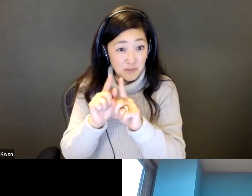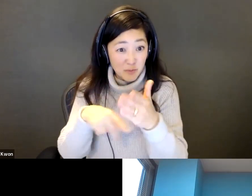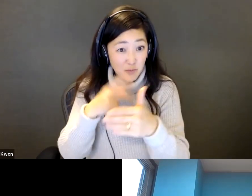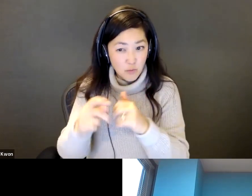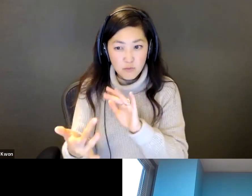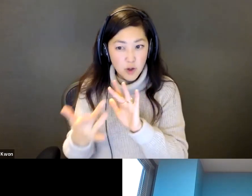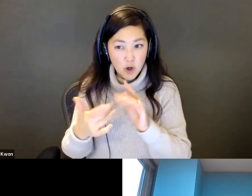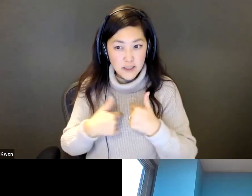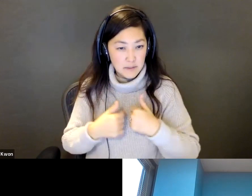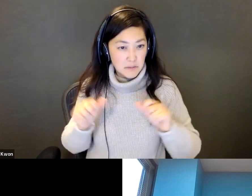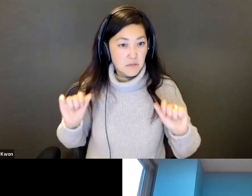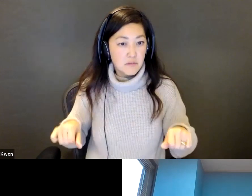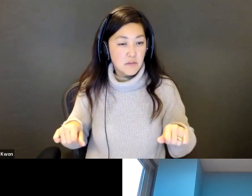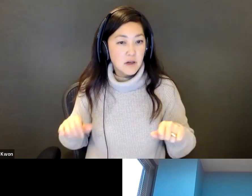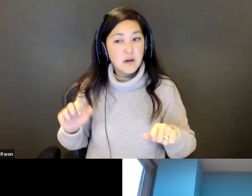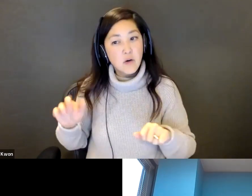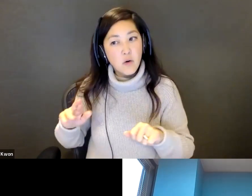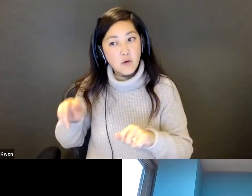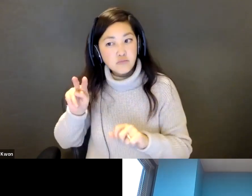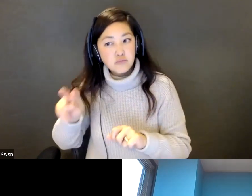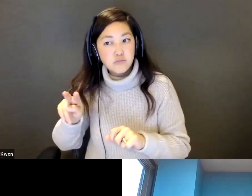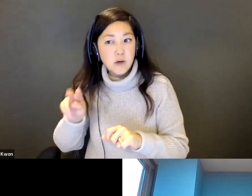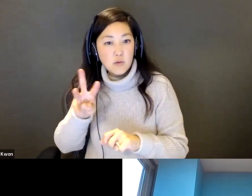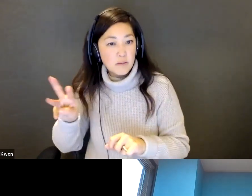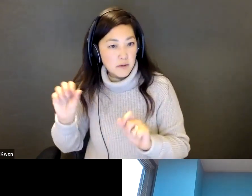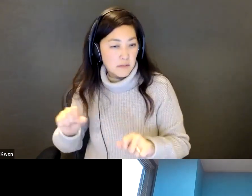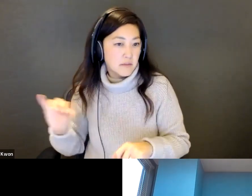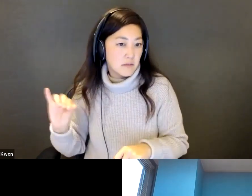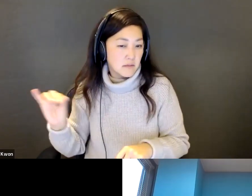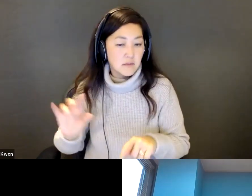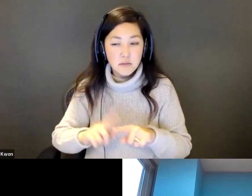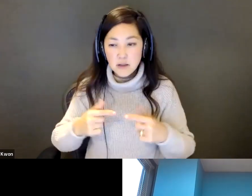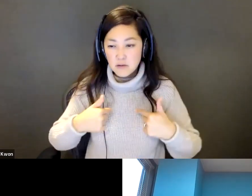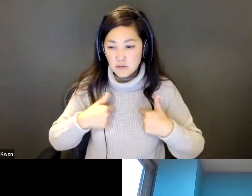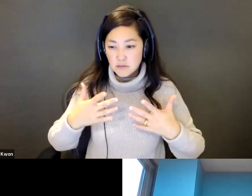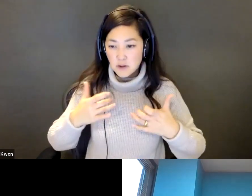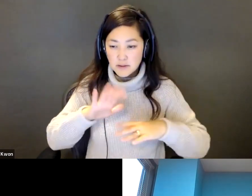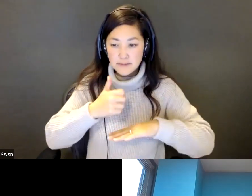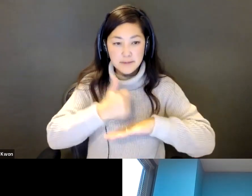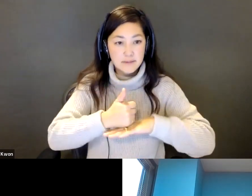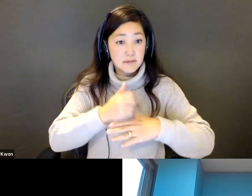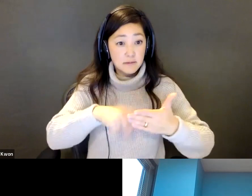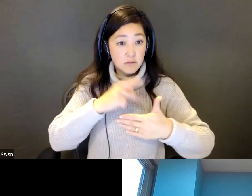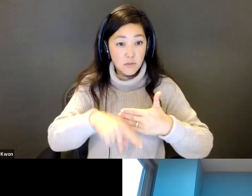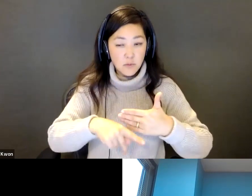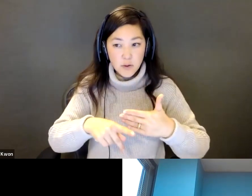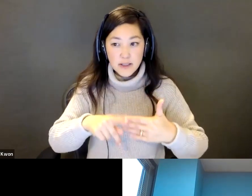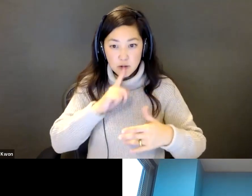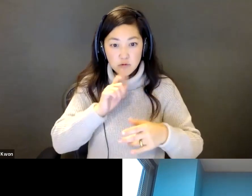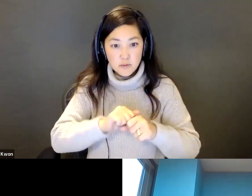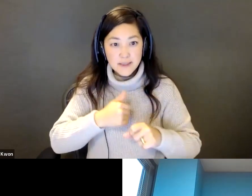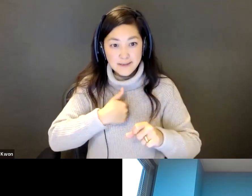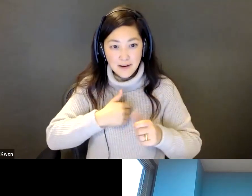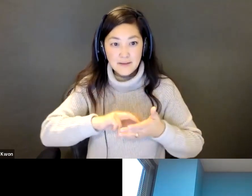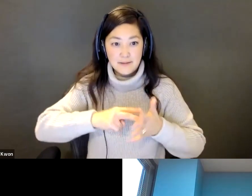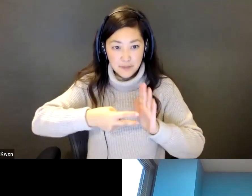reach out to me or check our website. But we really wanted to create a program that was meaningful and